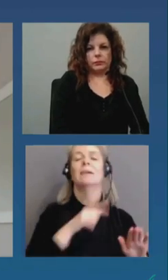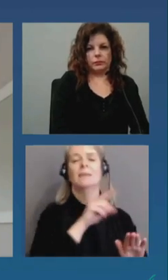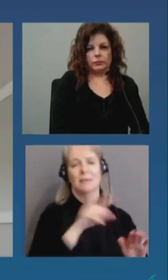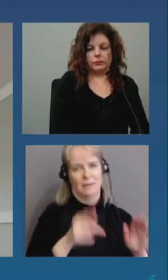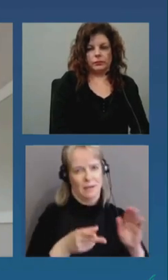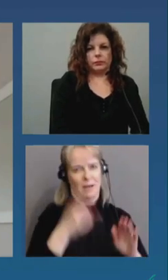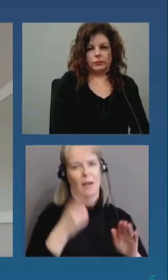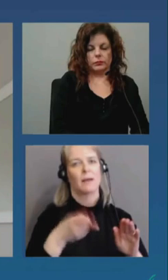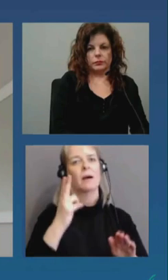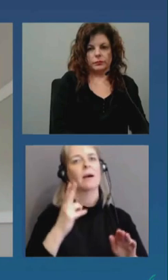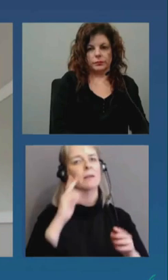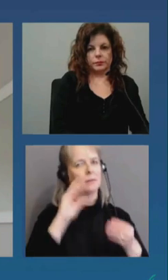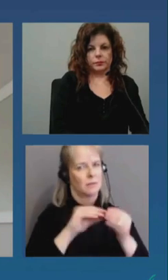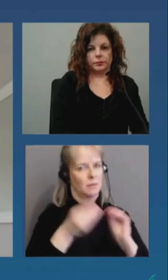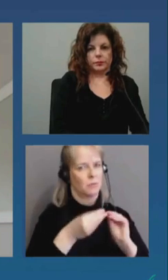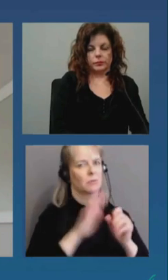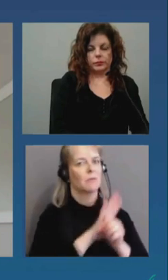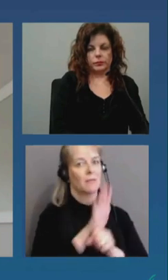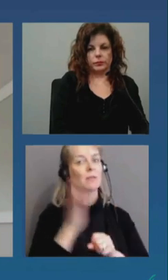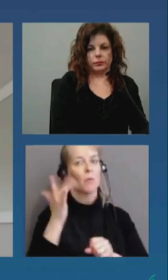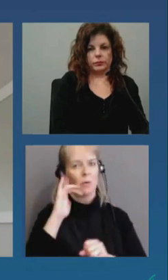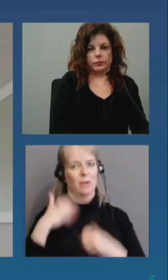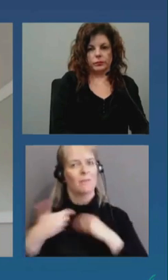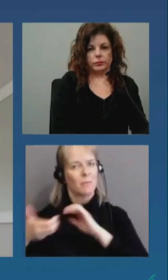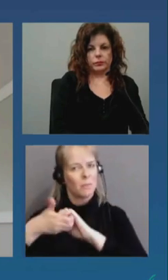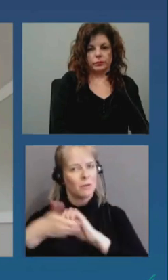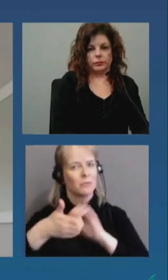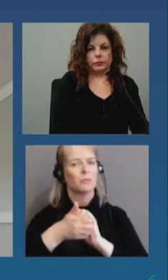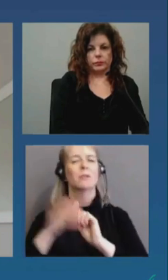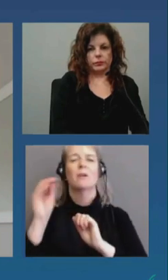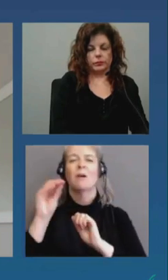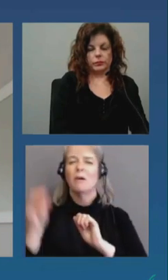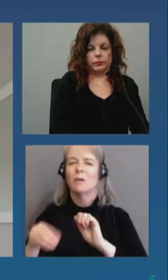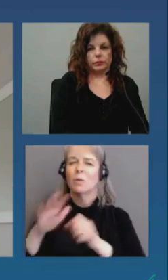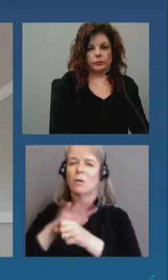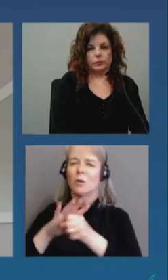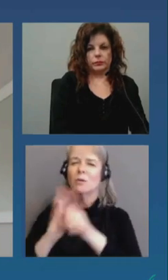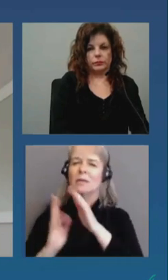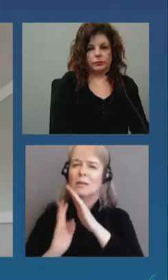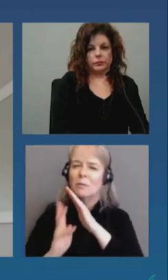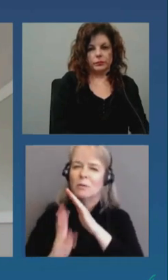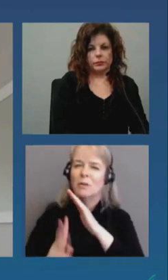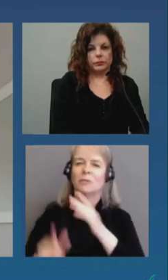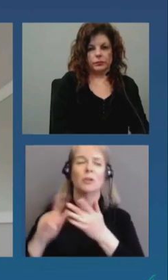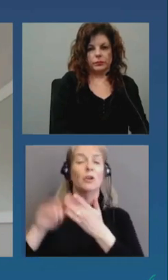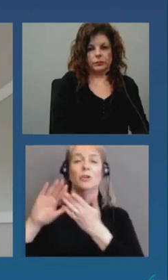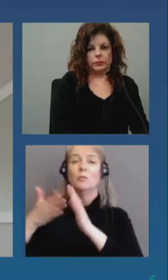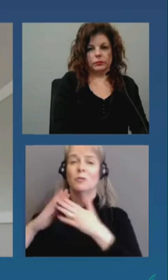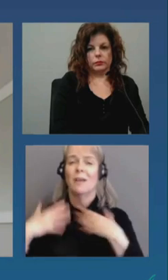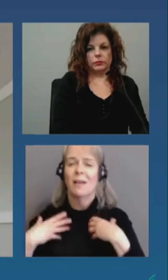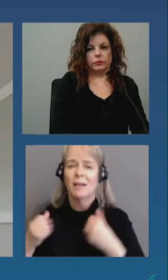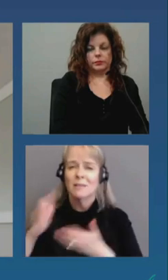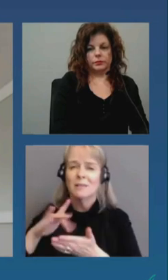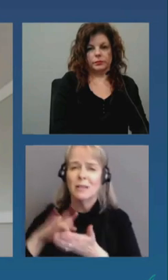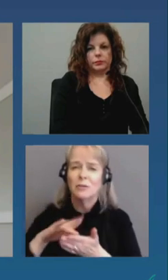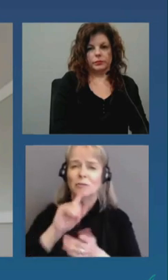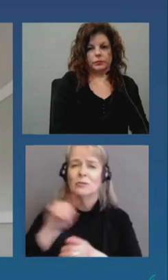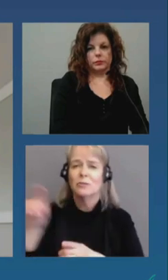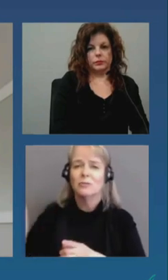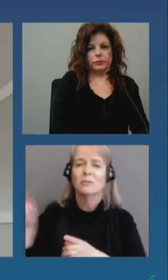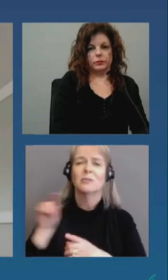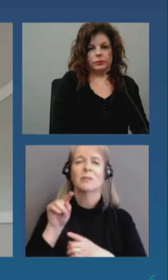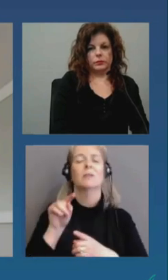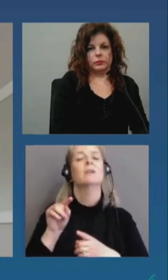operations in partnership with the ottawa local immigration partnership and community health centers the ottawa health team that keeps up say ottawa